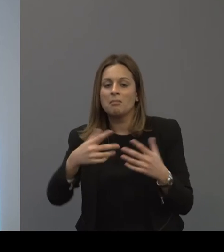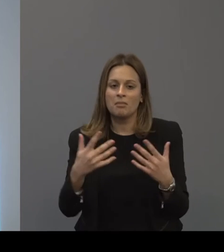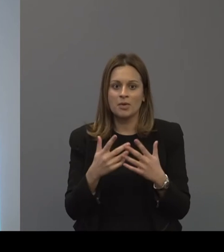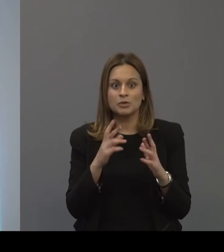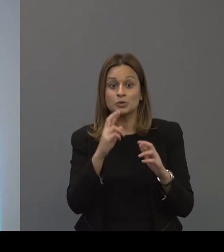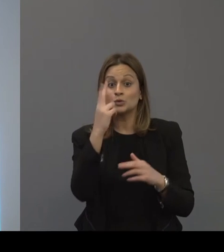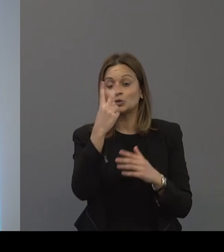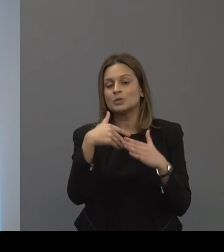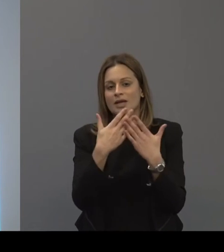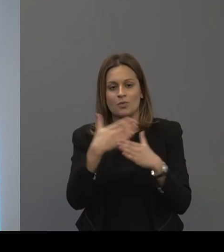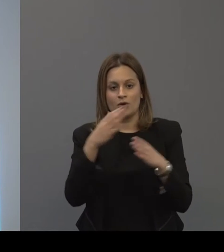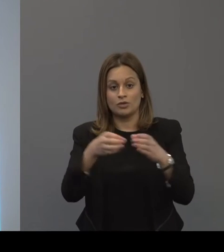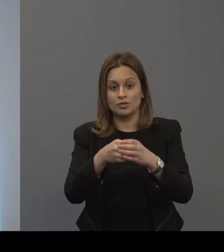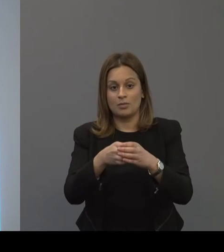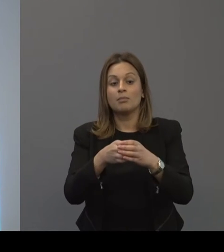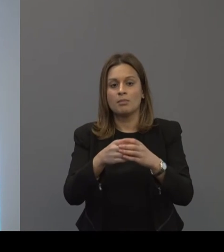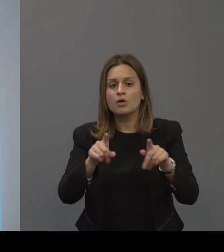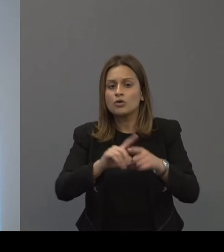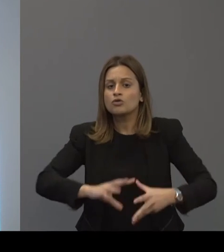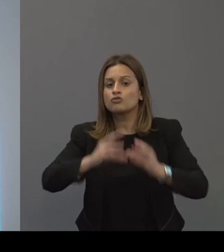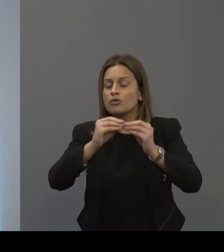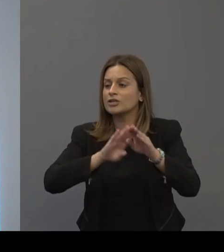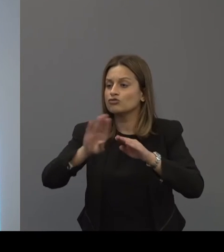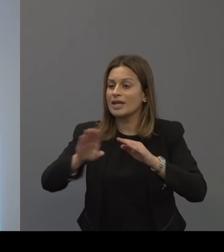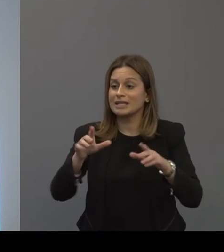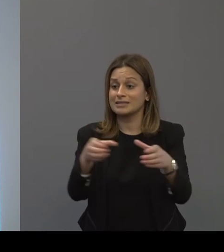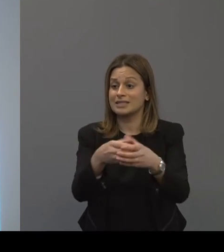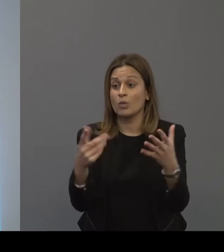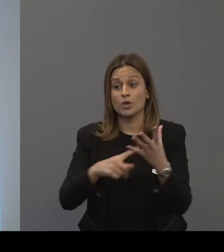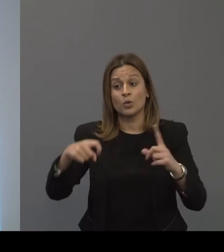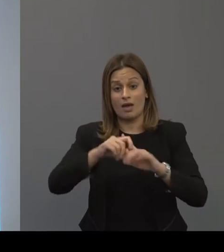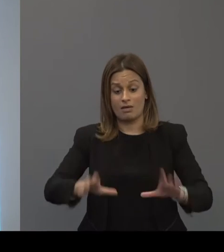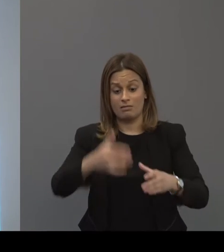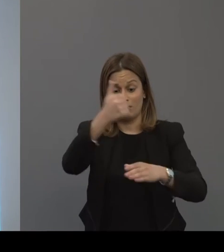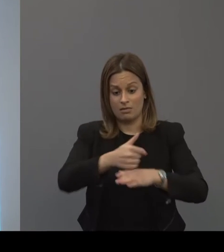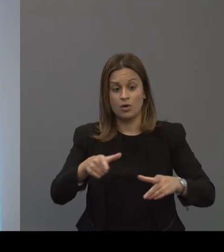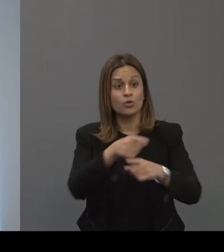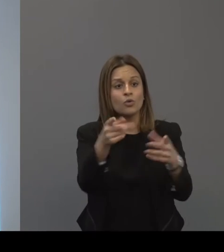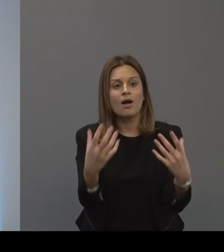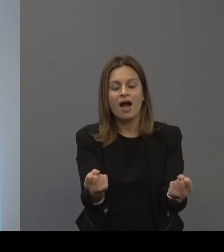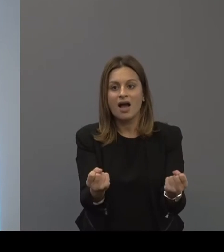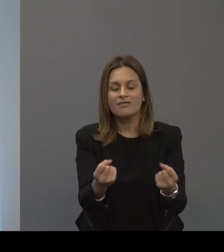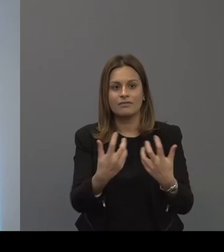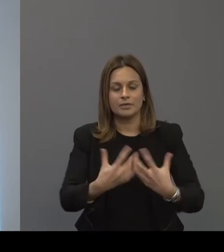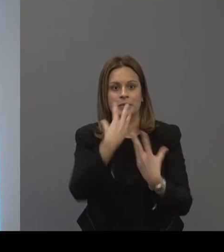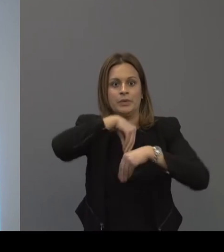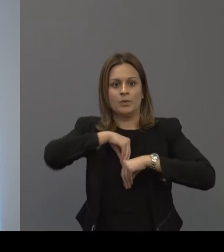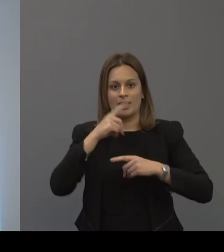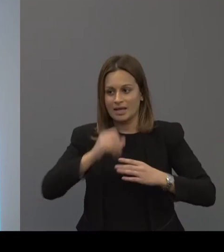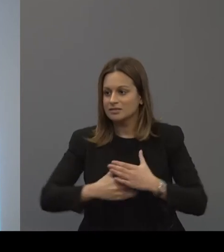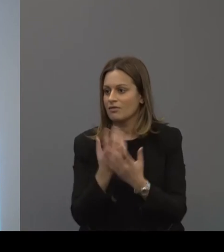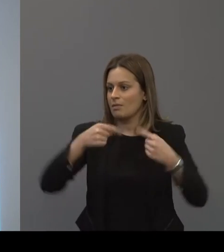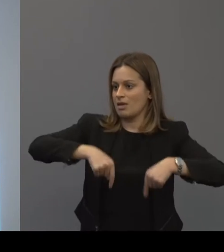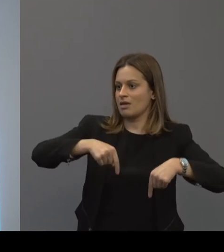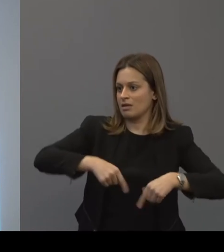we'll have a two-day workshop but we'll also build a training team here in the UK so that you'll be equipped then to grow the program from